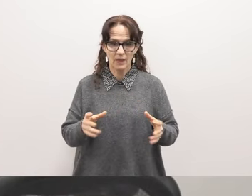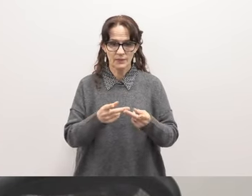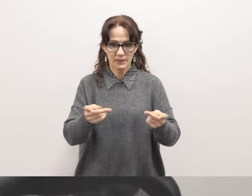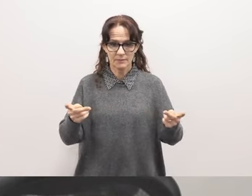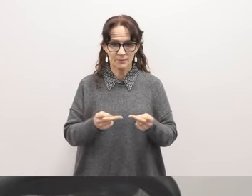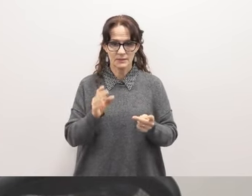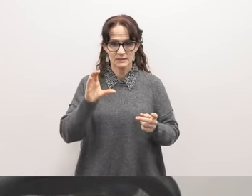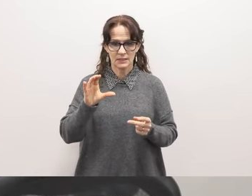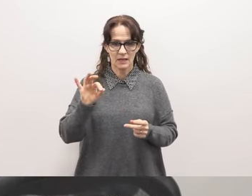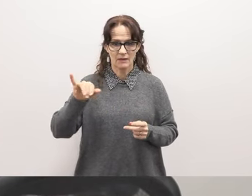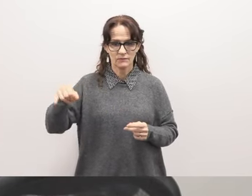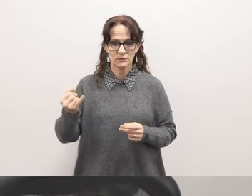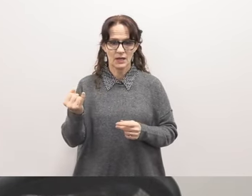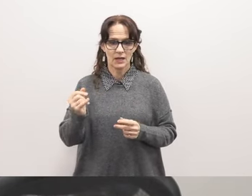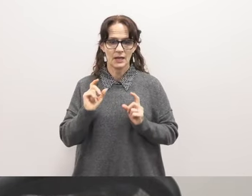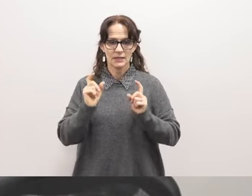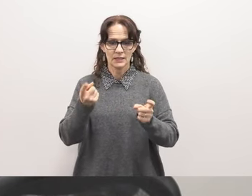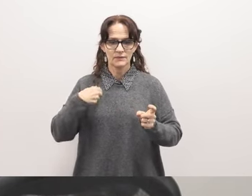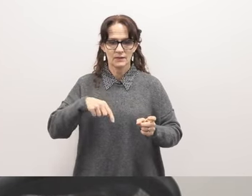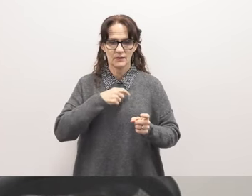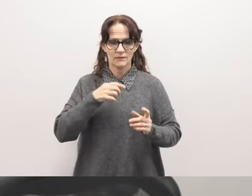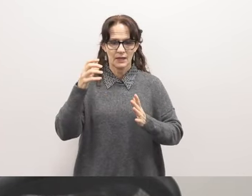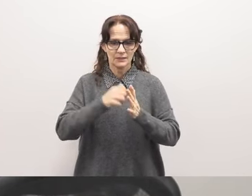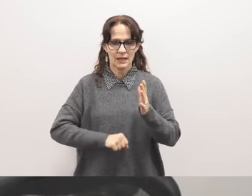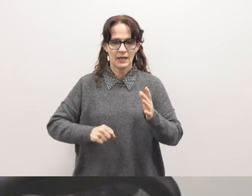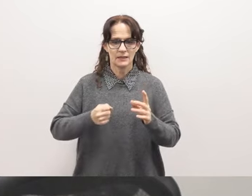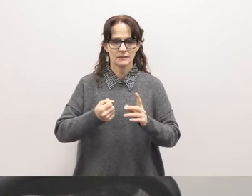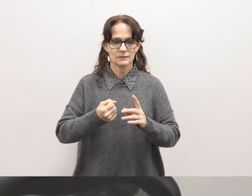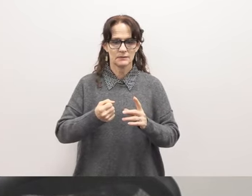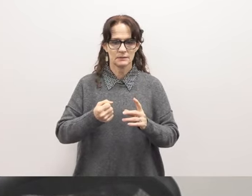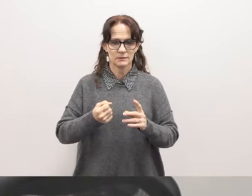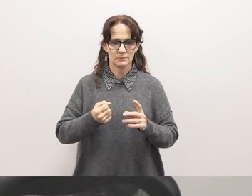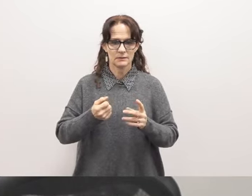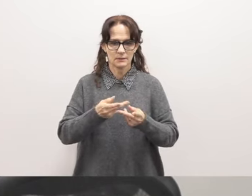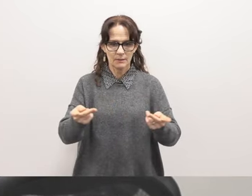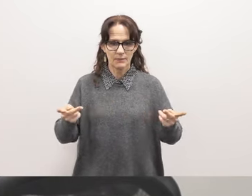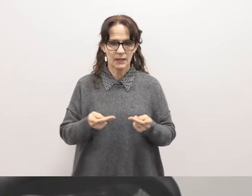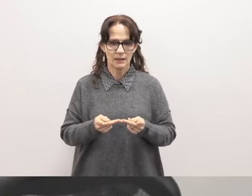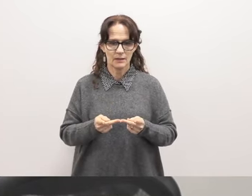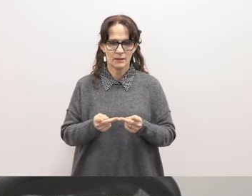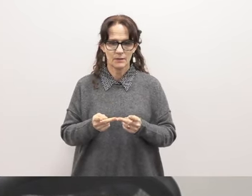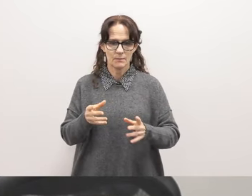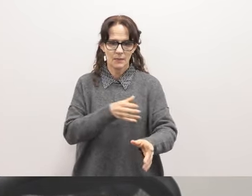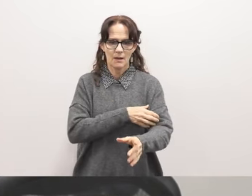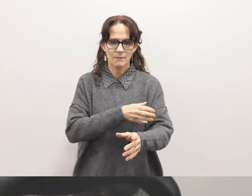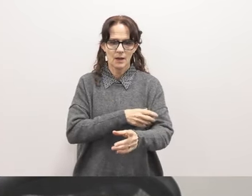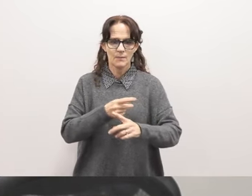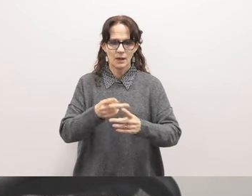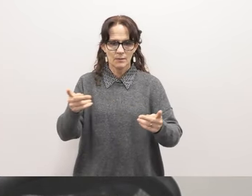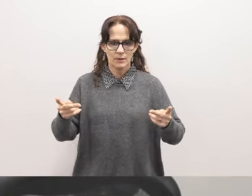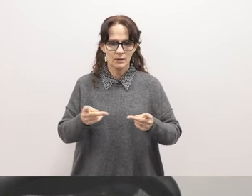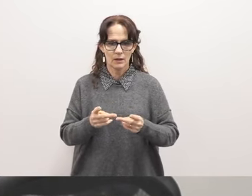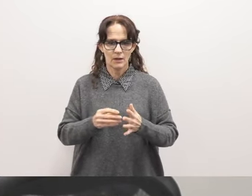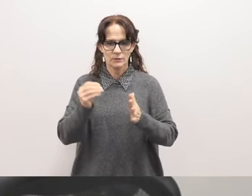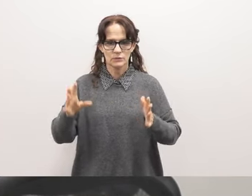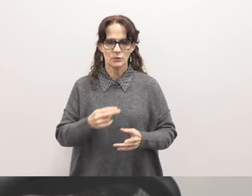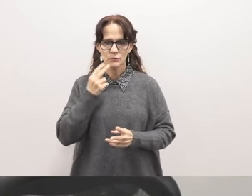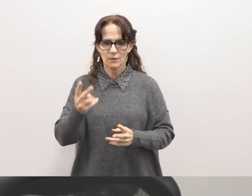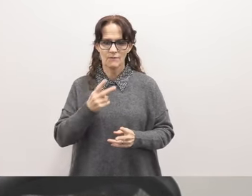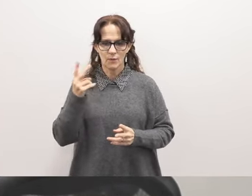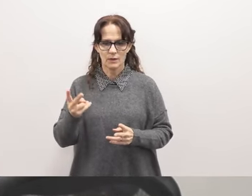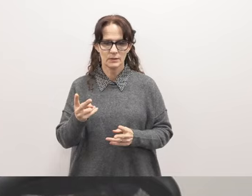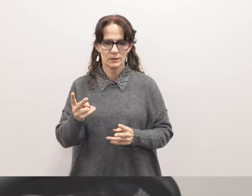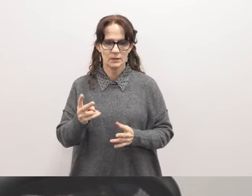that CFJ gives us, it takes away the positions of, I wouldn't use the word power, but the positions of student voice that